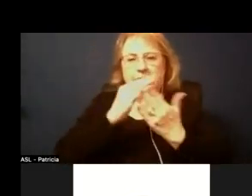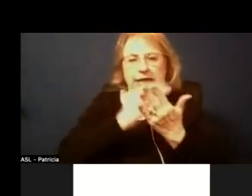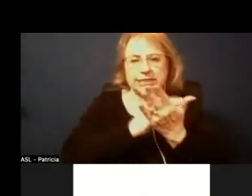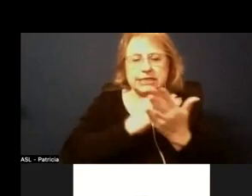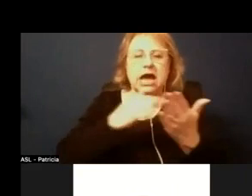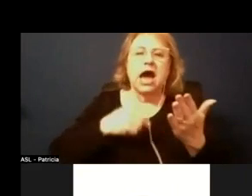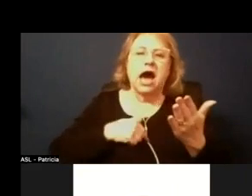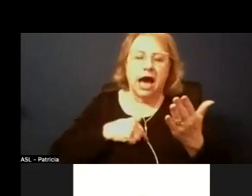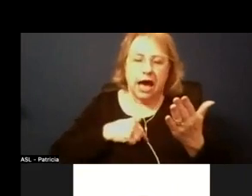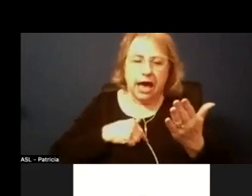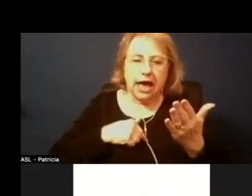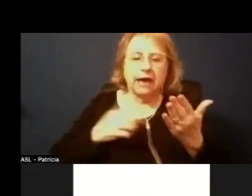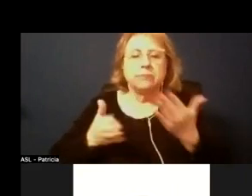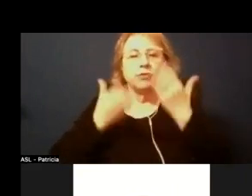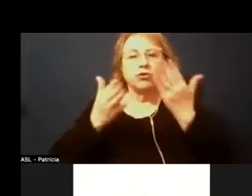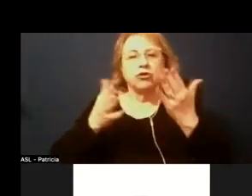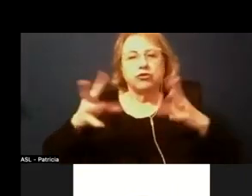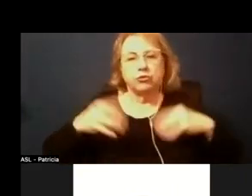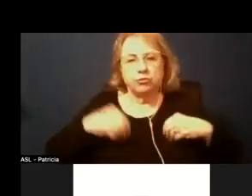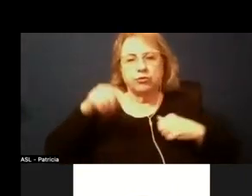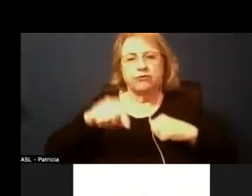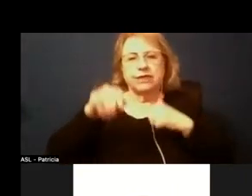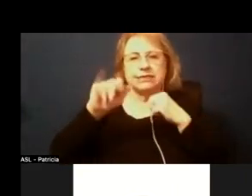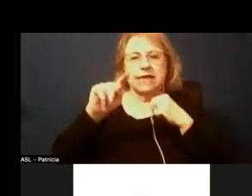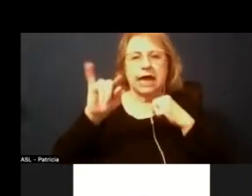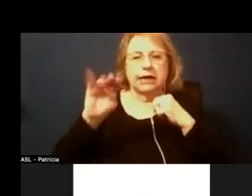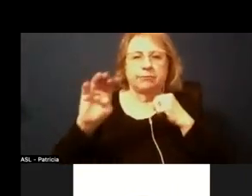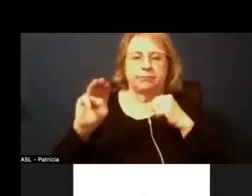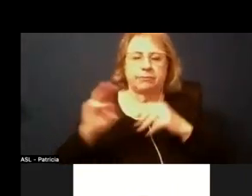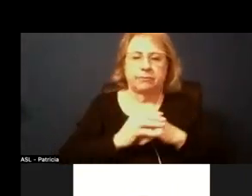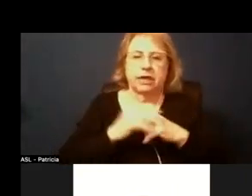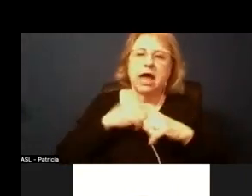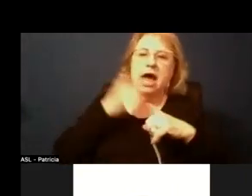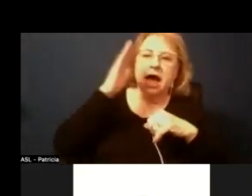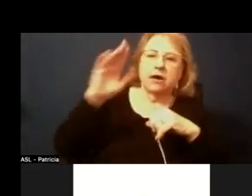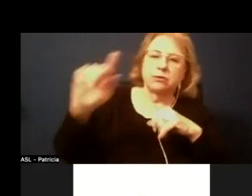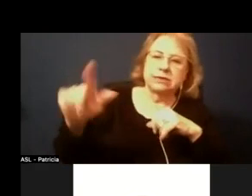approve this item i will second